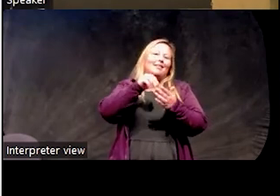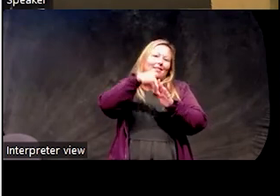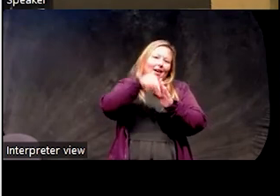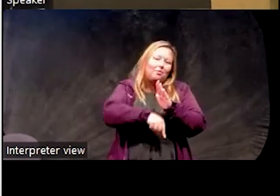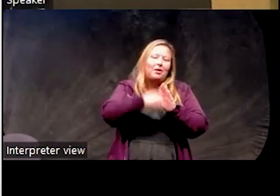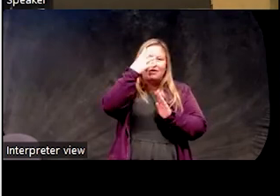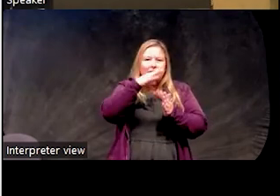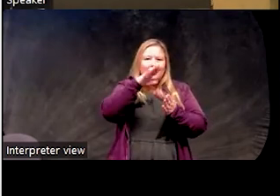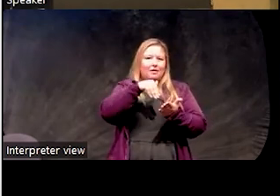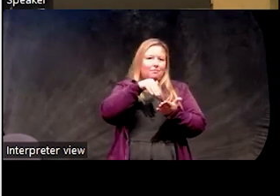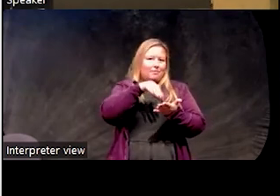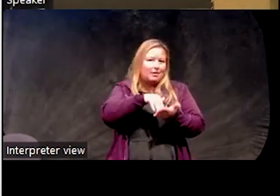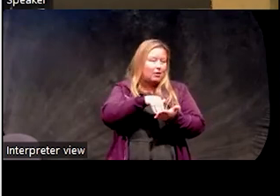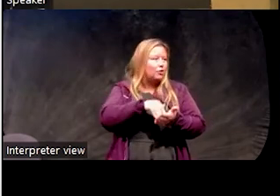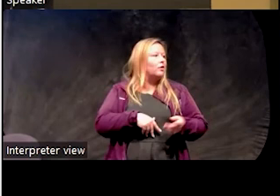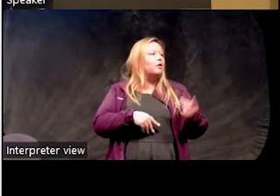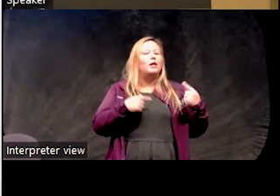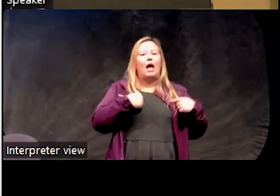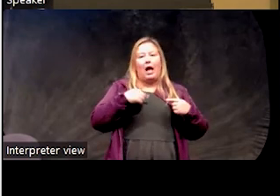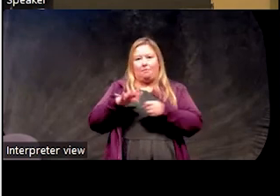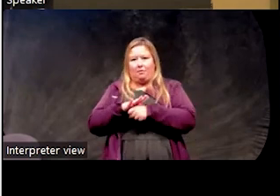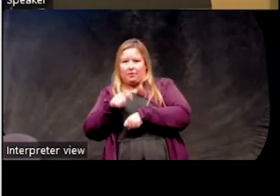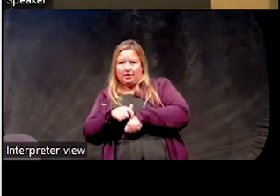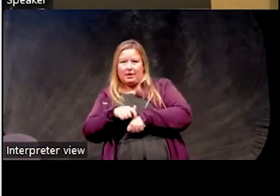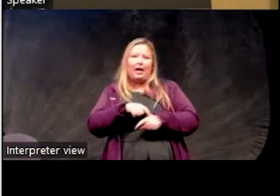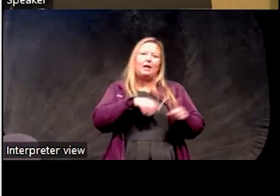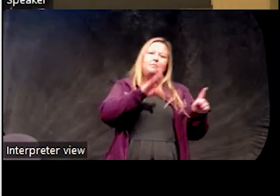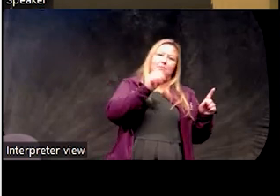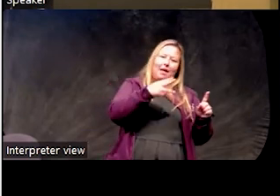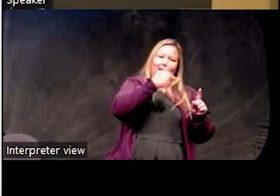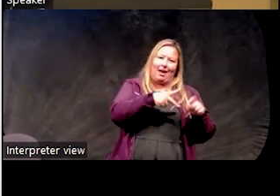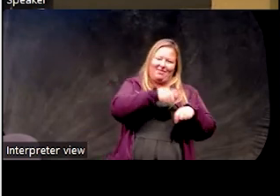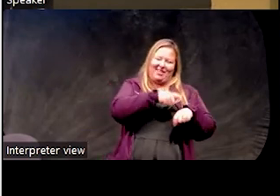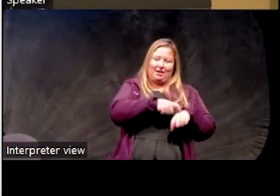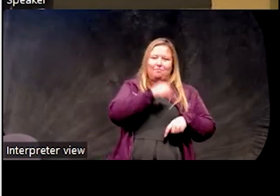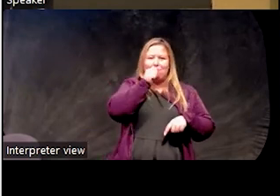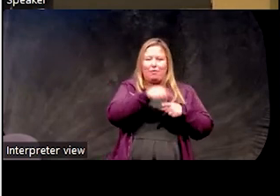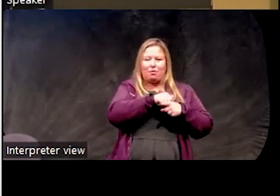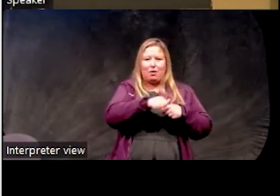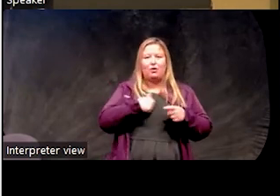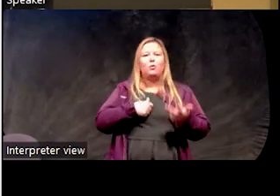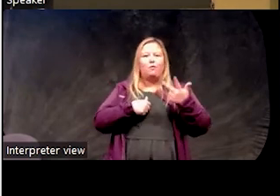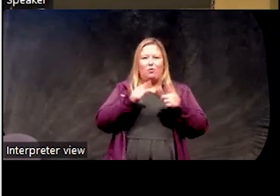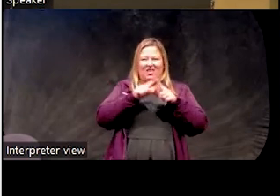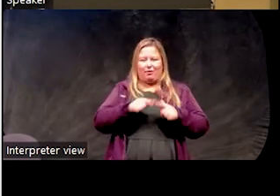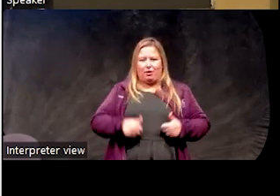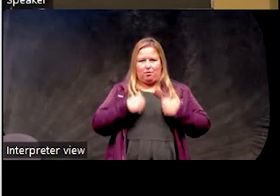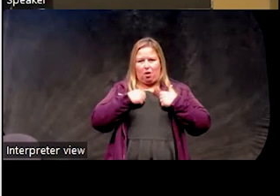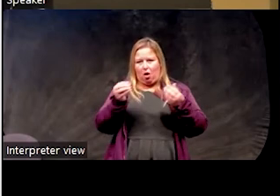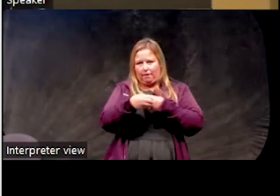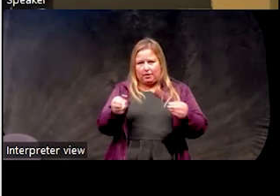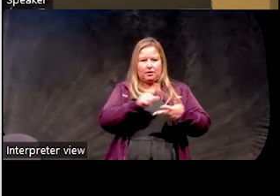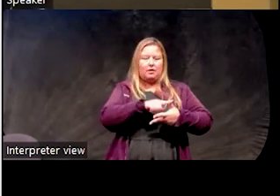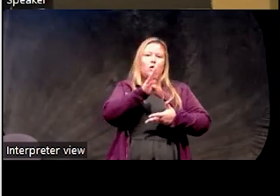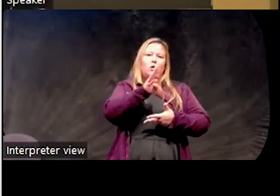see patients. I am full-time. She is, as she mentioned, half-time does private practice. See patients at three locations in Brighton, um,